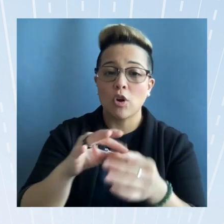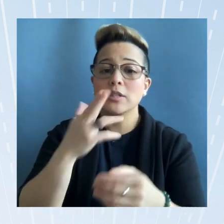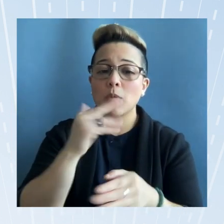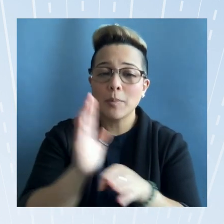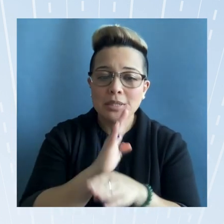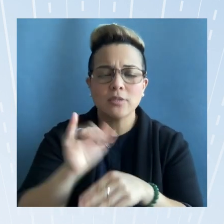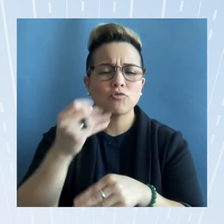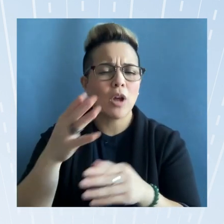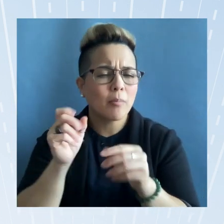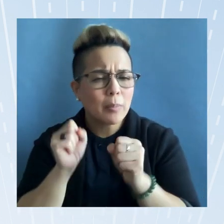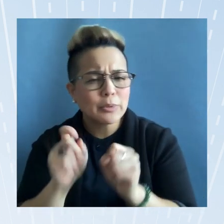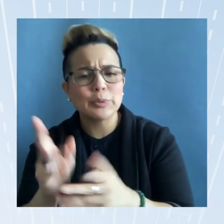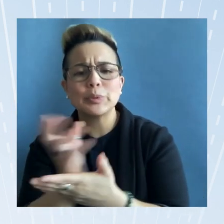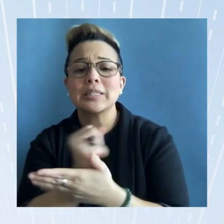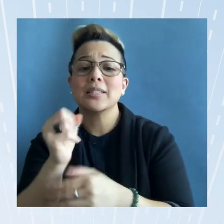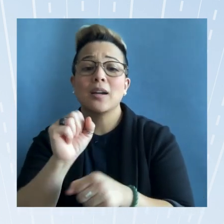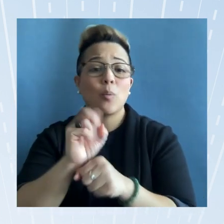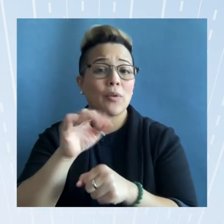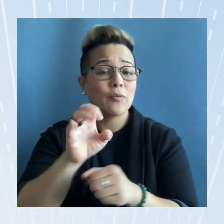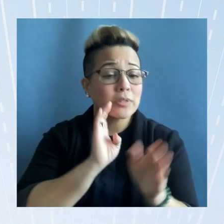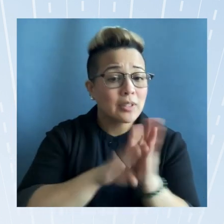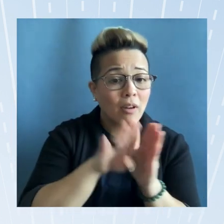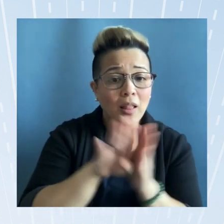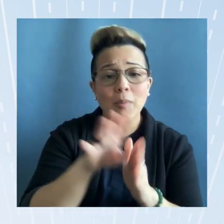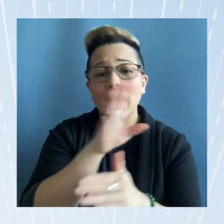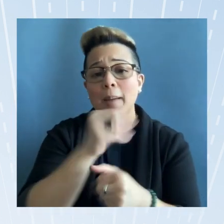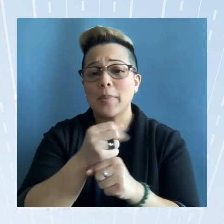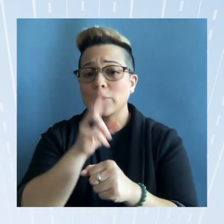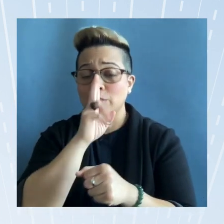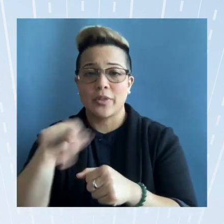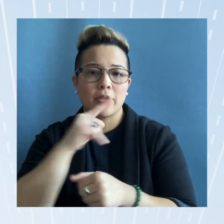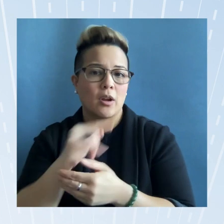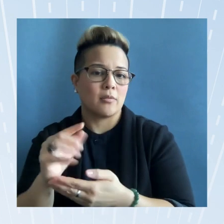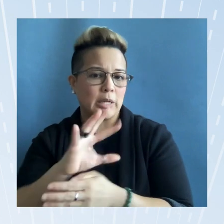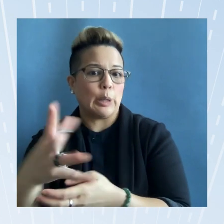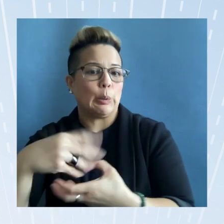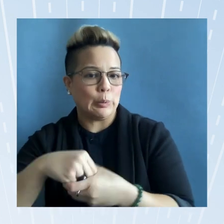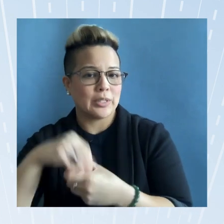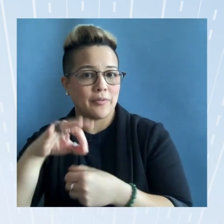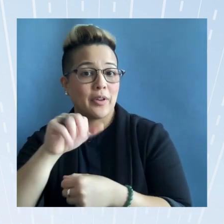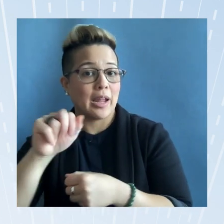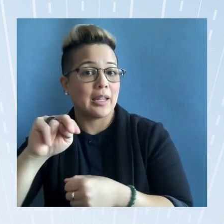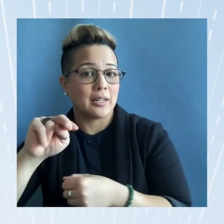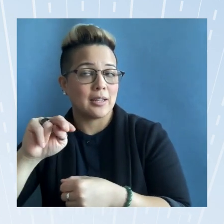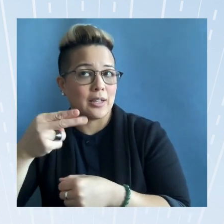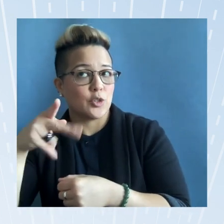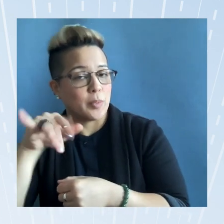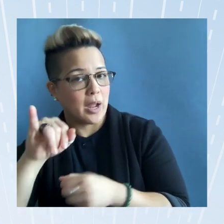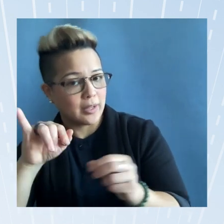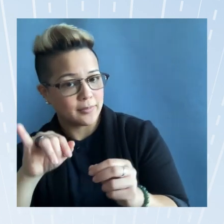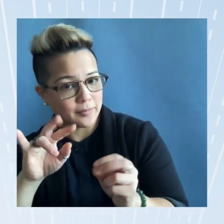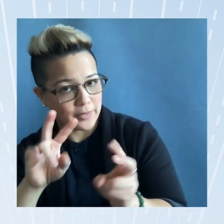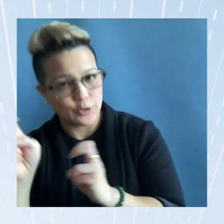opportunities workforce development and making sure they're inclusive of a and nhpi issues